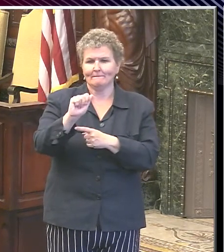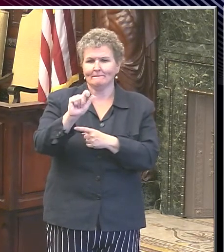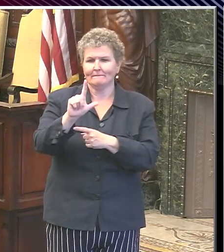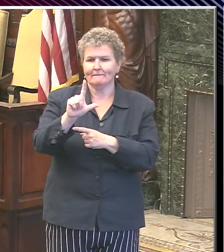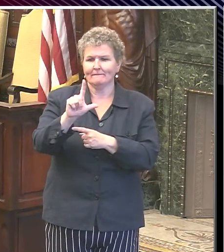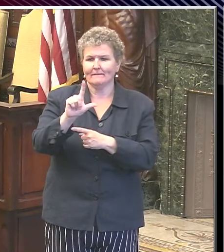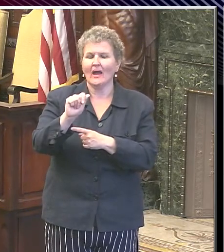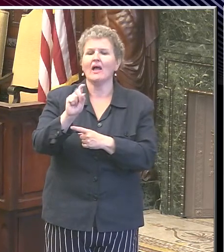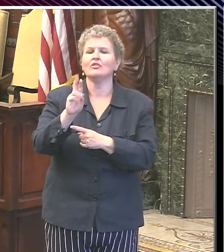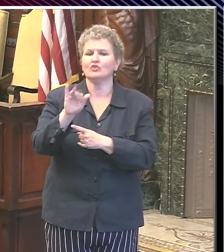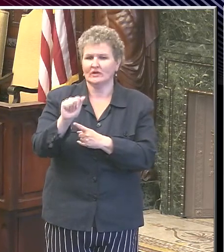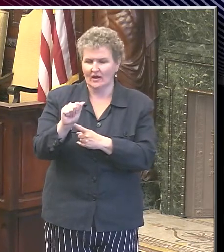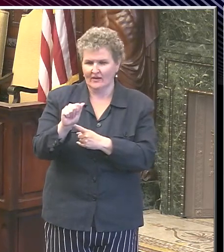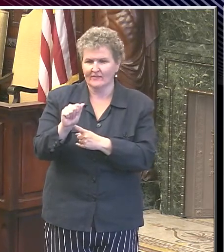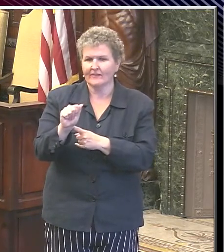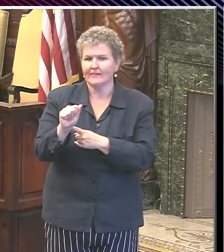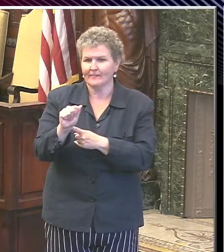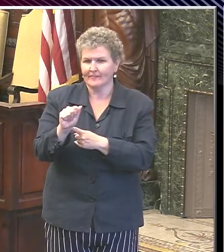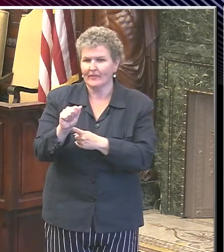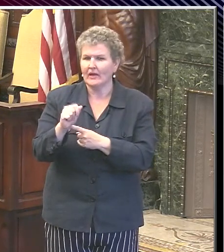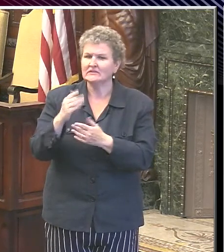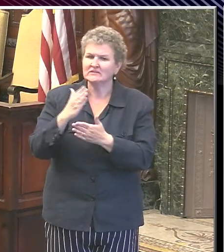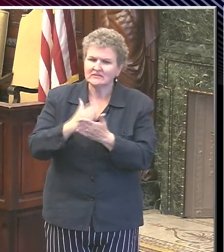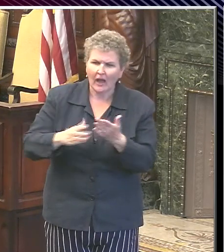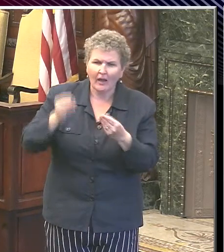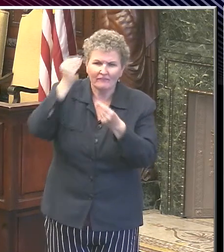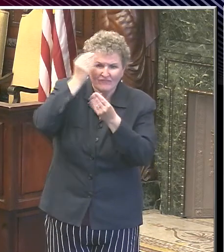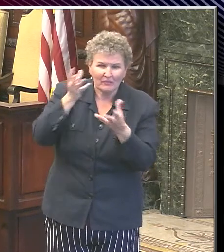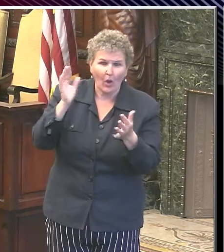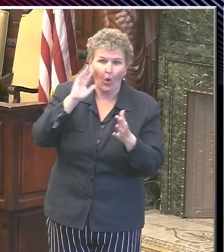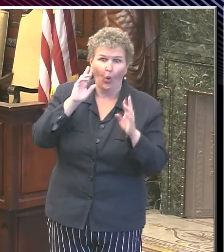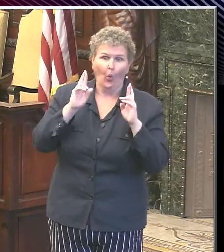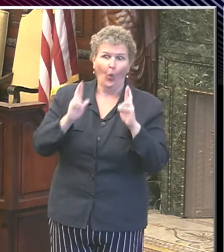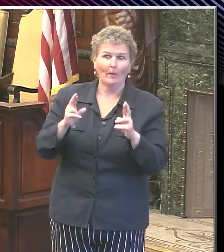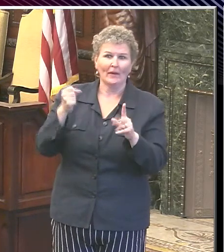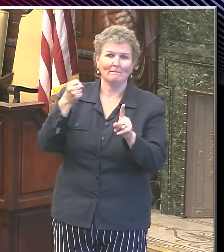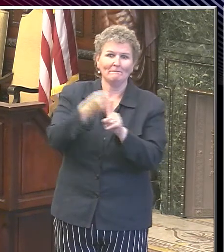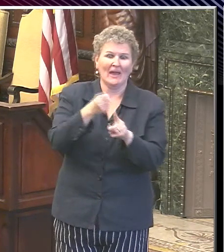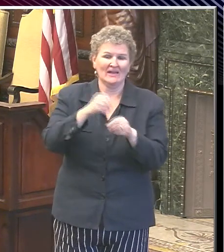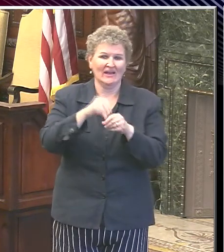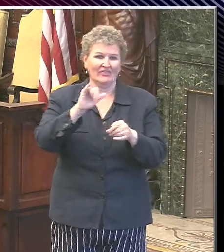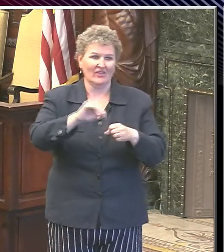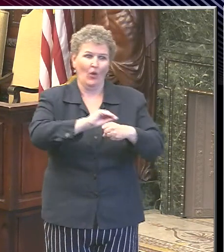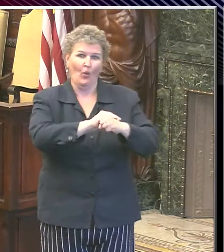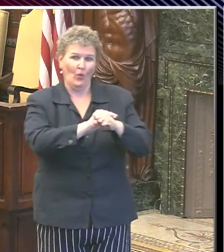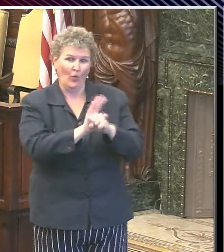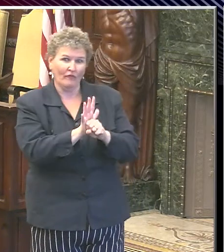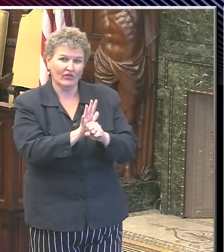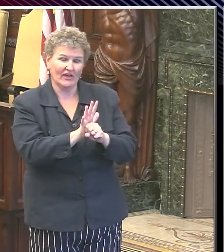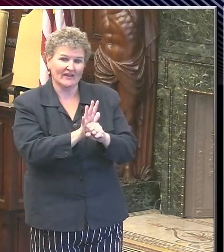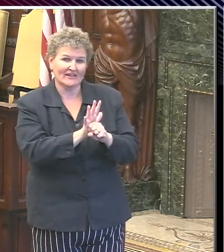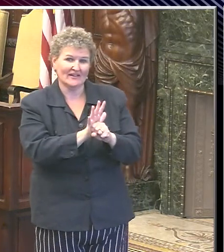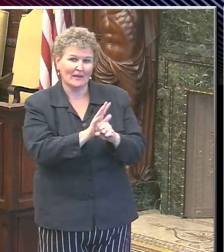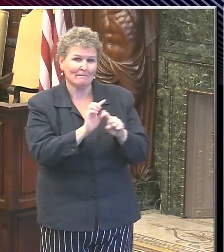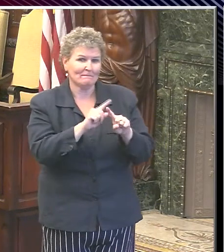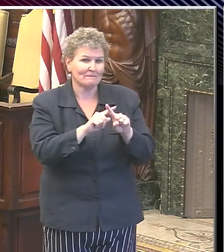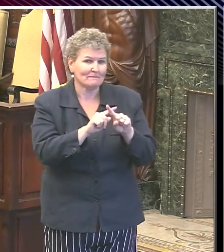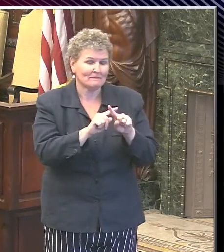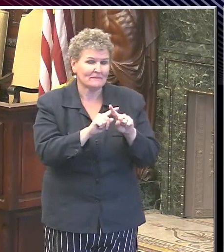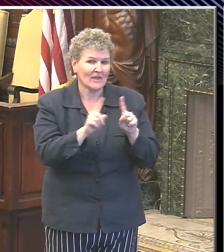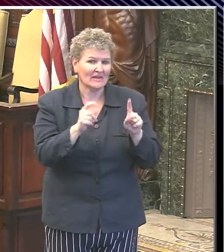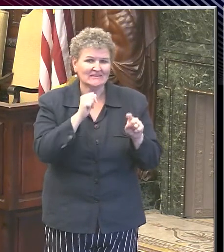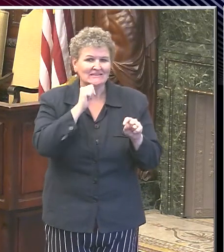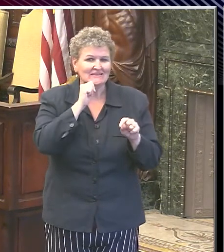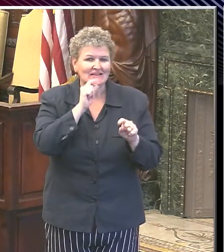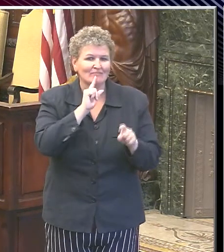laboratory information, there's some hope that it might have been effective against this virus. And there have been enough studies now for us to know that it's not effective